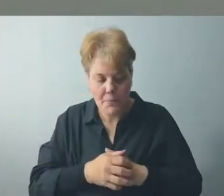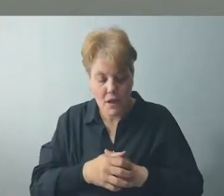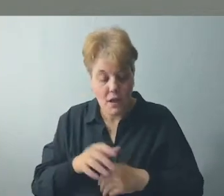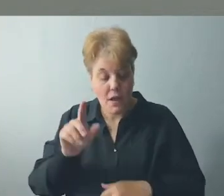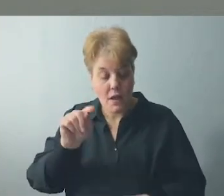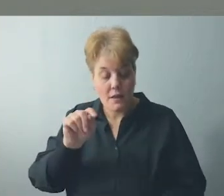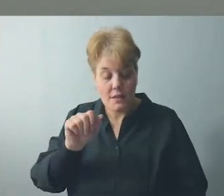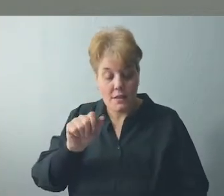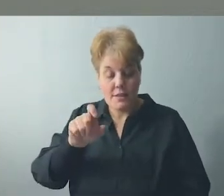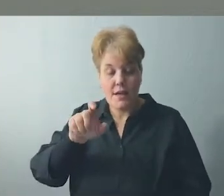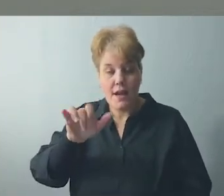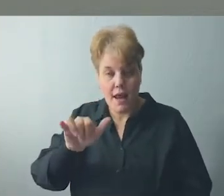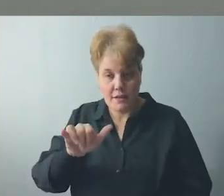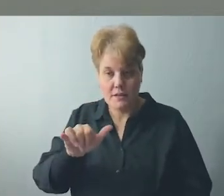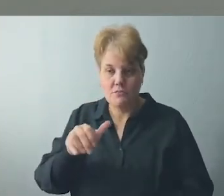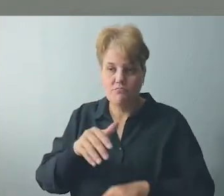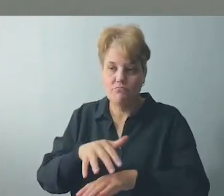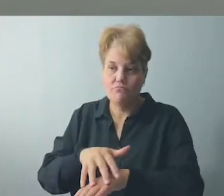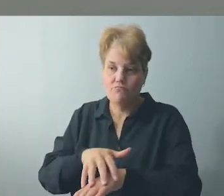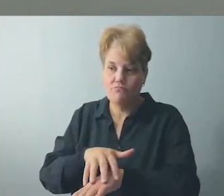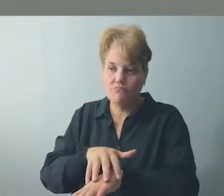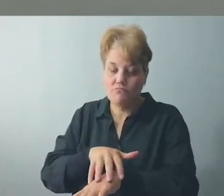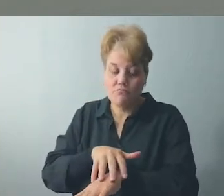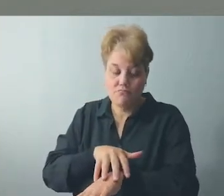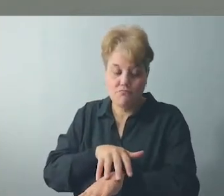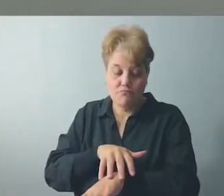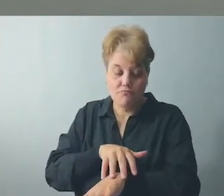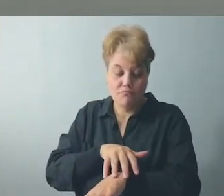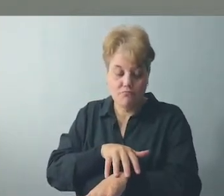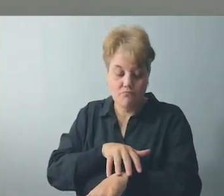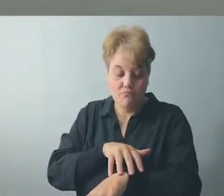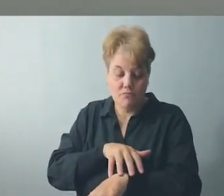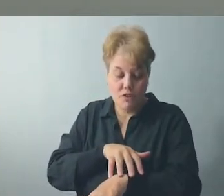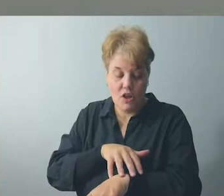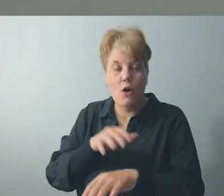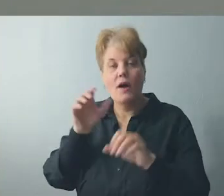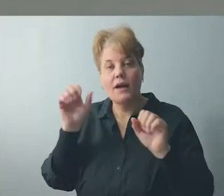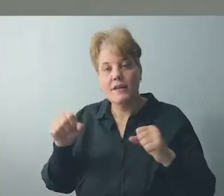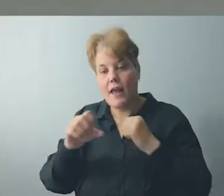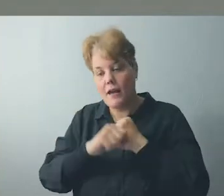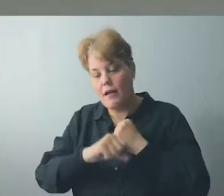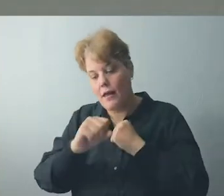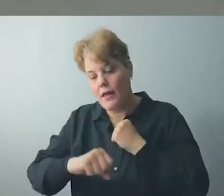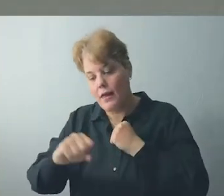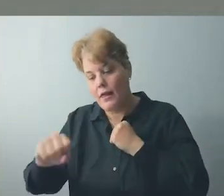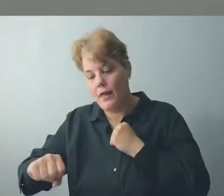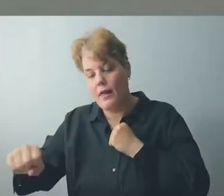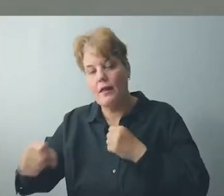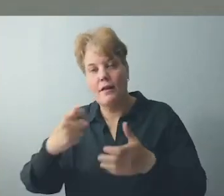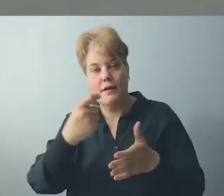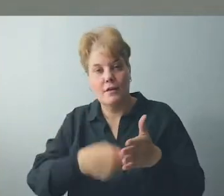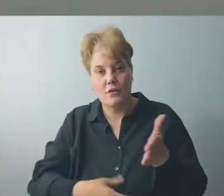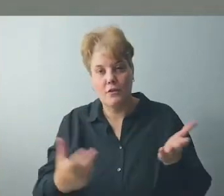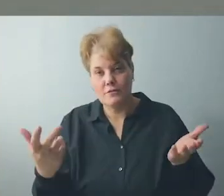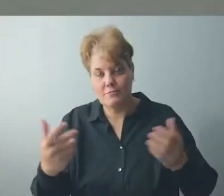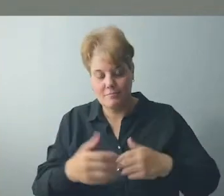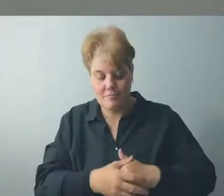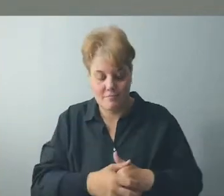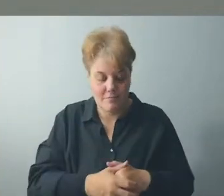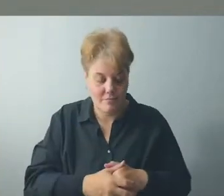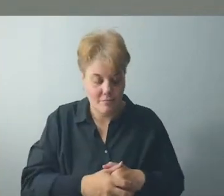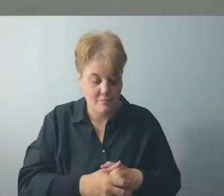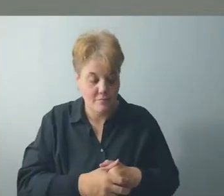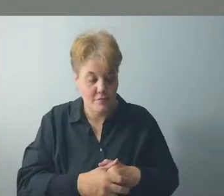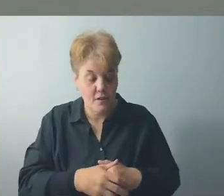upon their rider to pay them for delivering them safely to their destination. In achieving that goal, the taxi driver